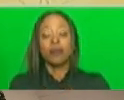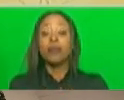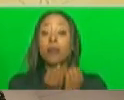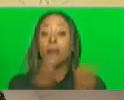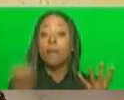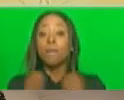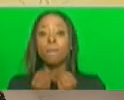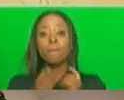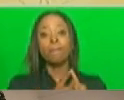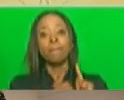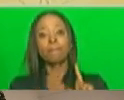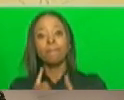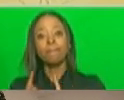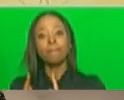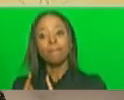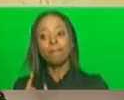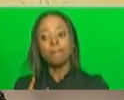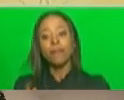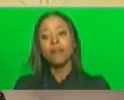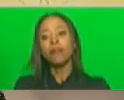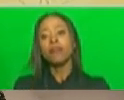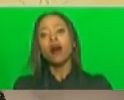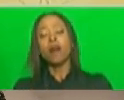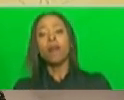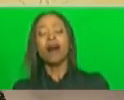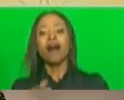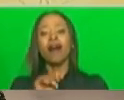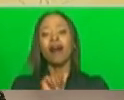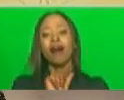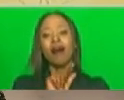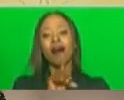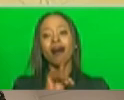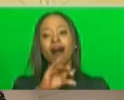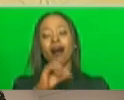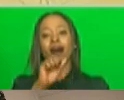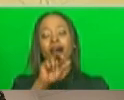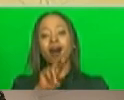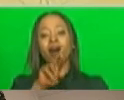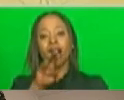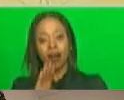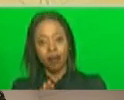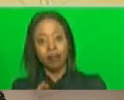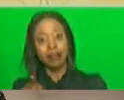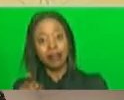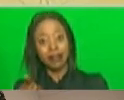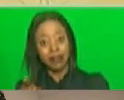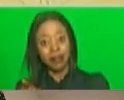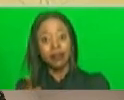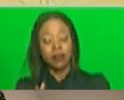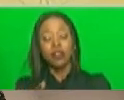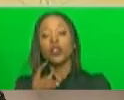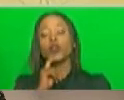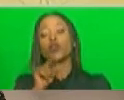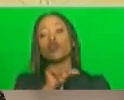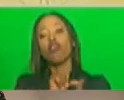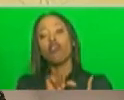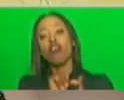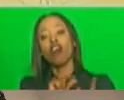another chemical aldecap and an organophosphate known as